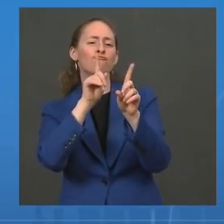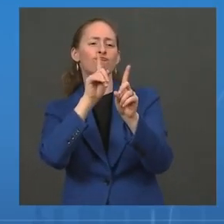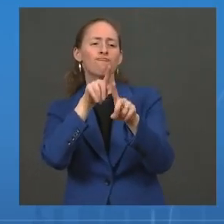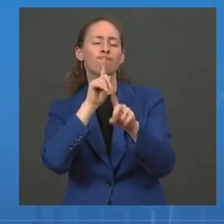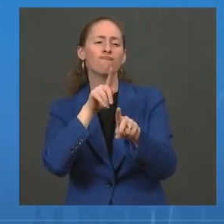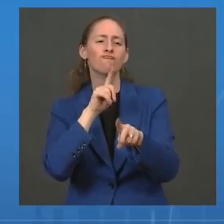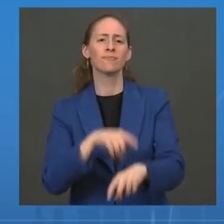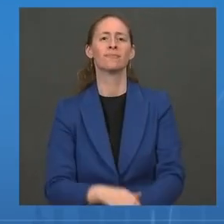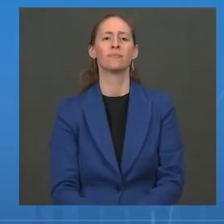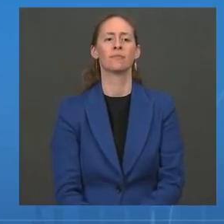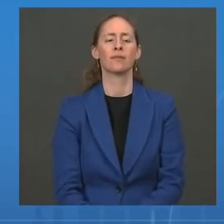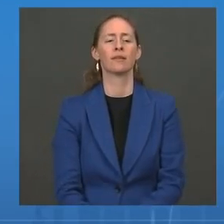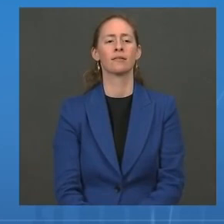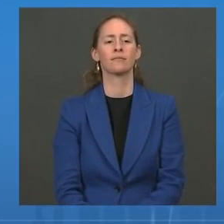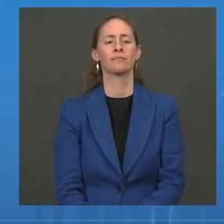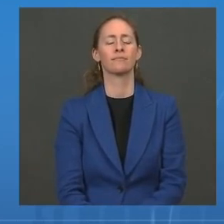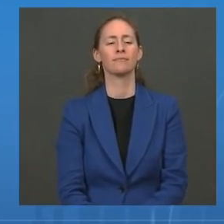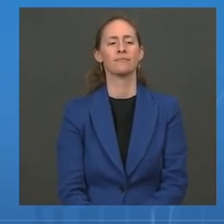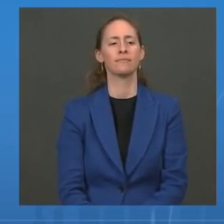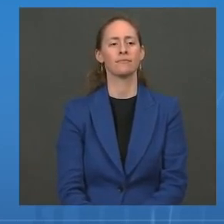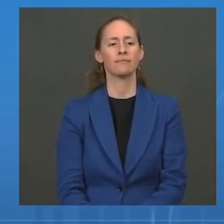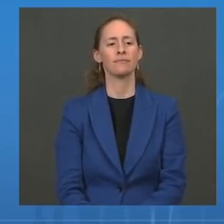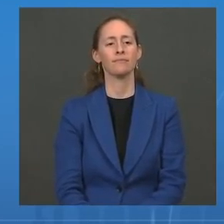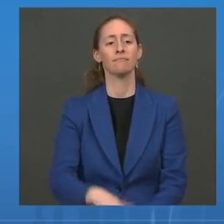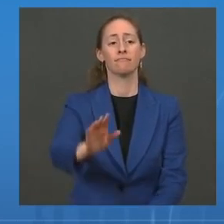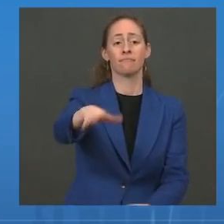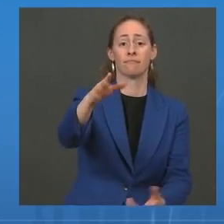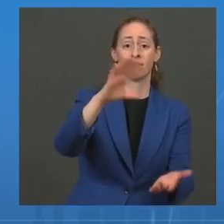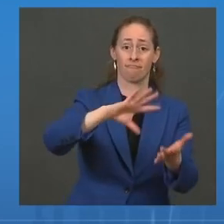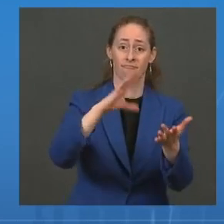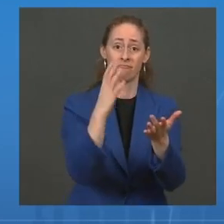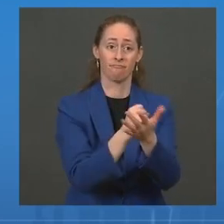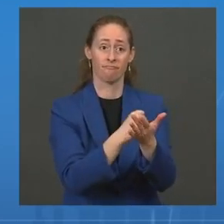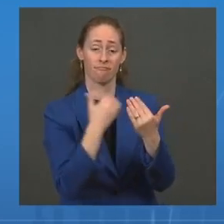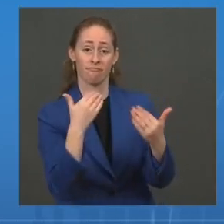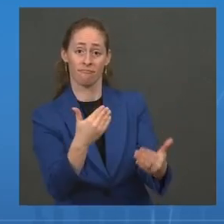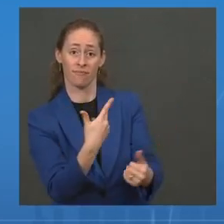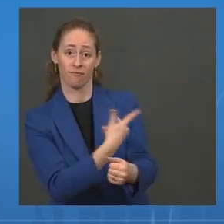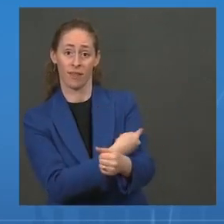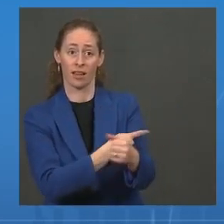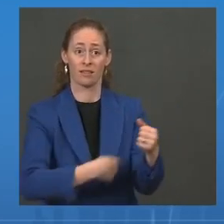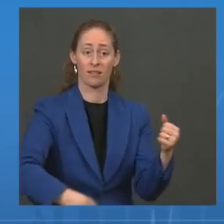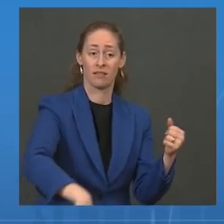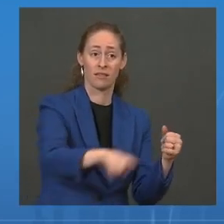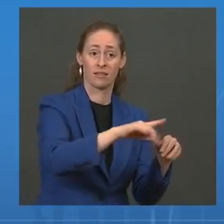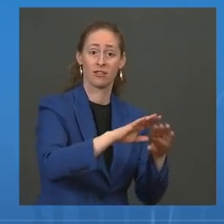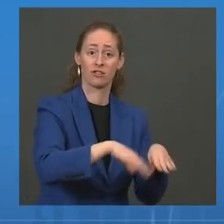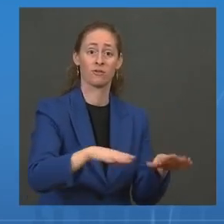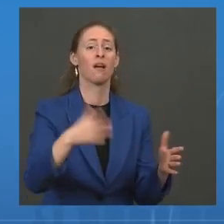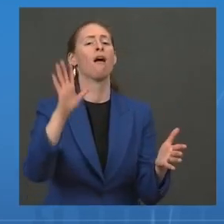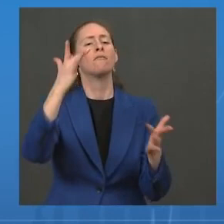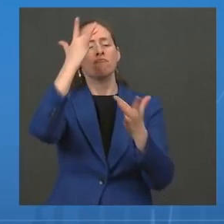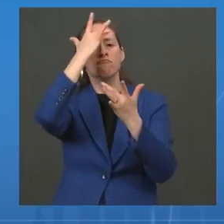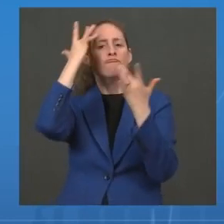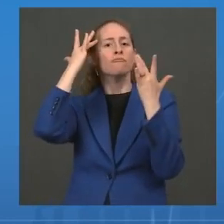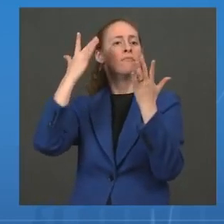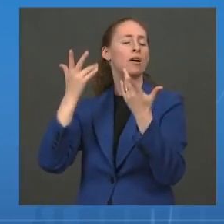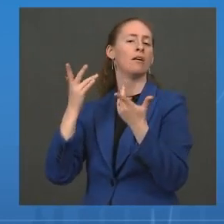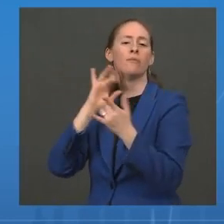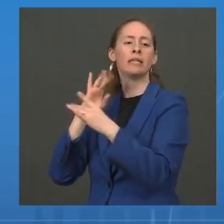-preventable illnesses in children. CDC currently recommends vaccinating children against hepatitis A,